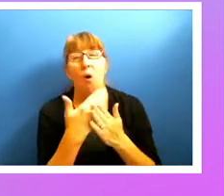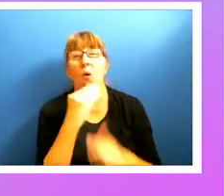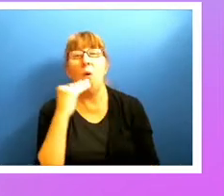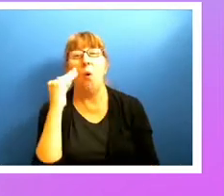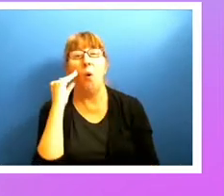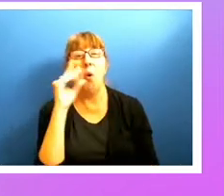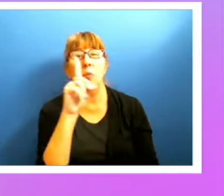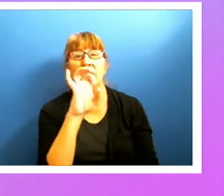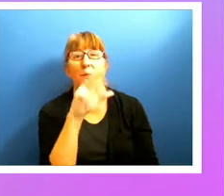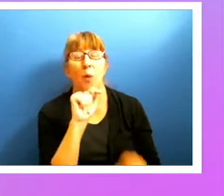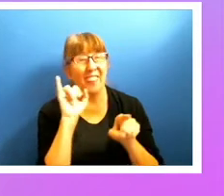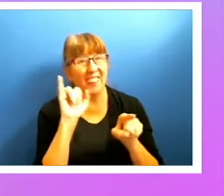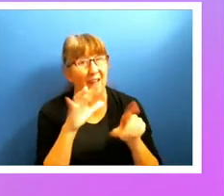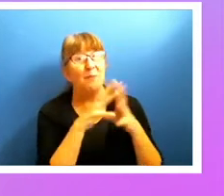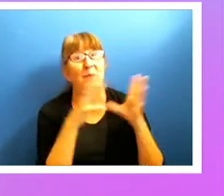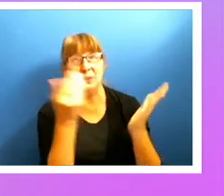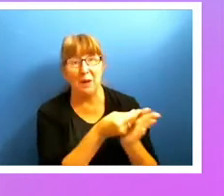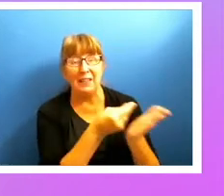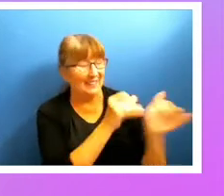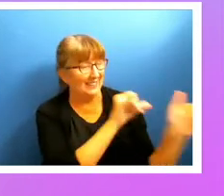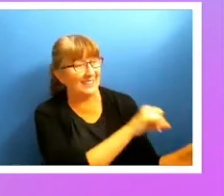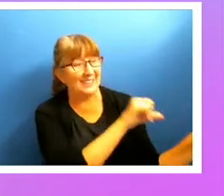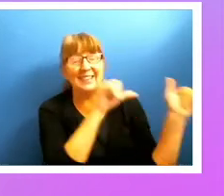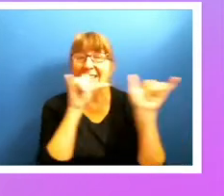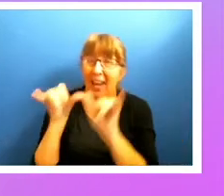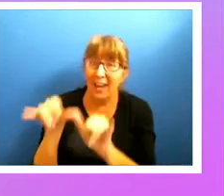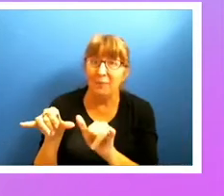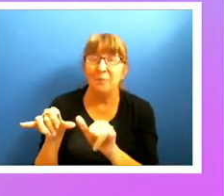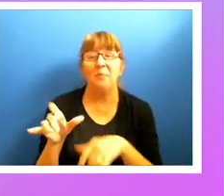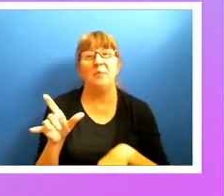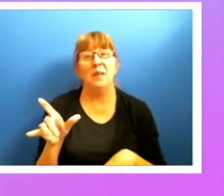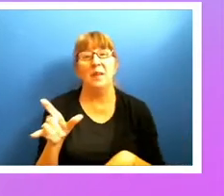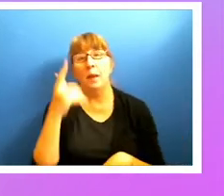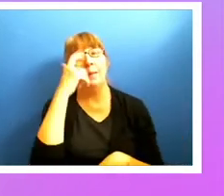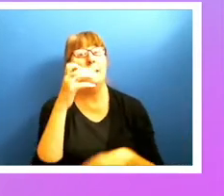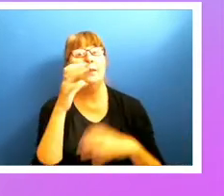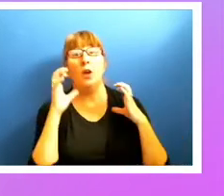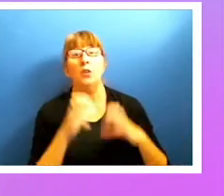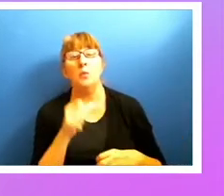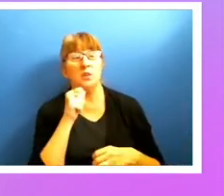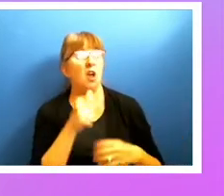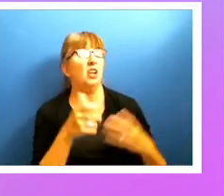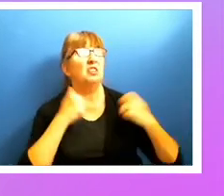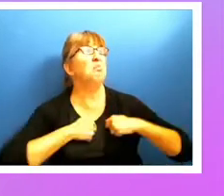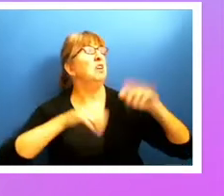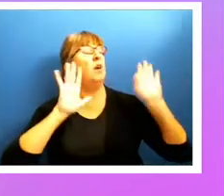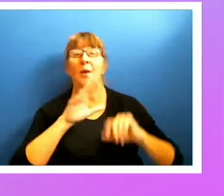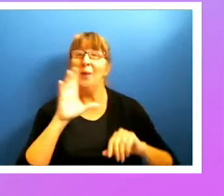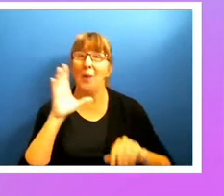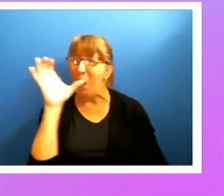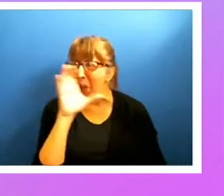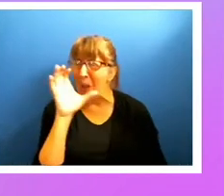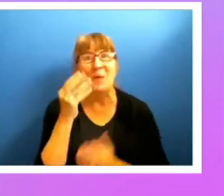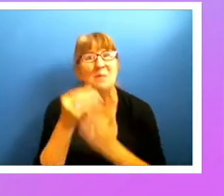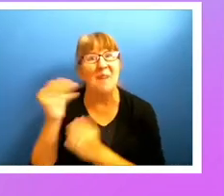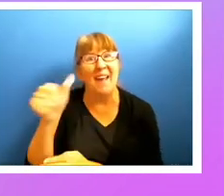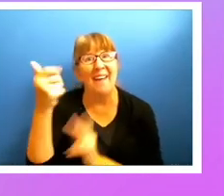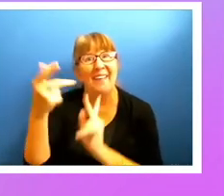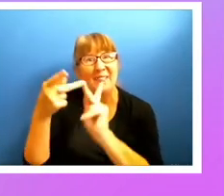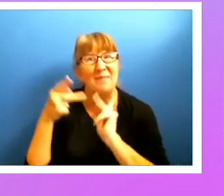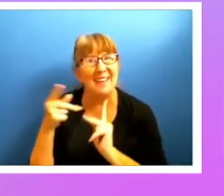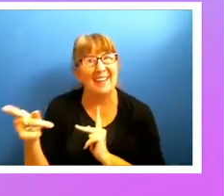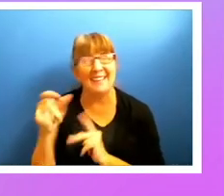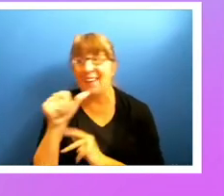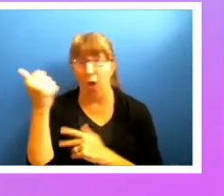out because customers don't just abandon that purchase. They're going to buy someplace else. They have other options. They're going to go use those other